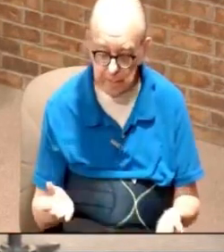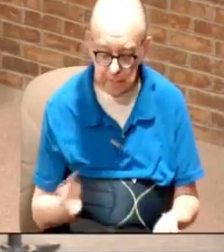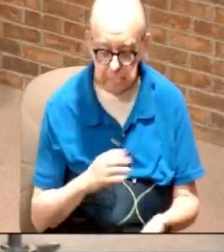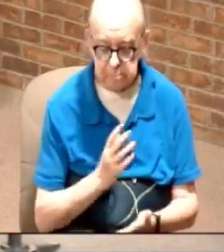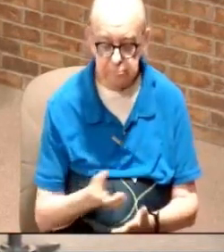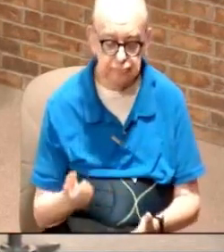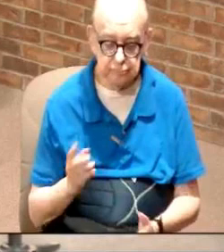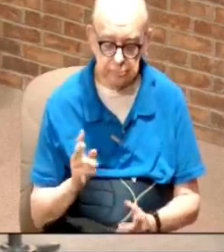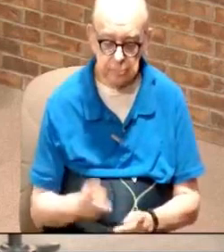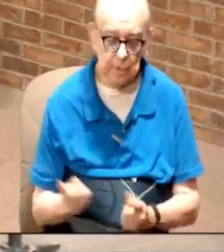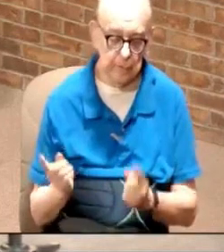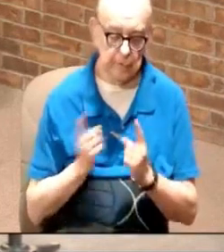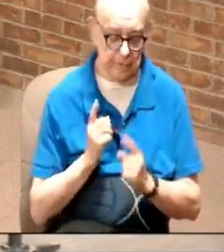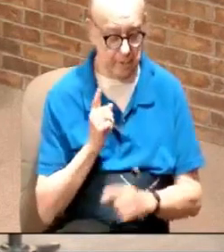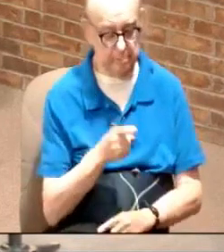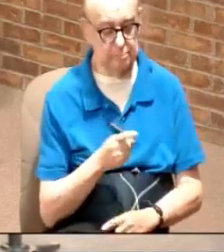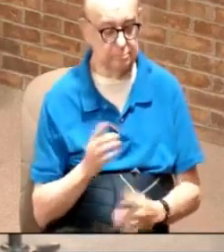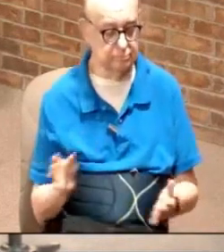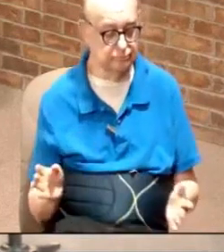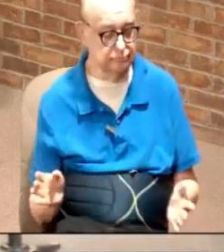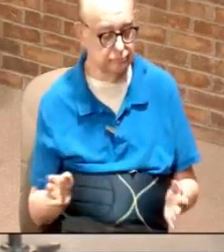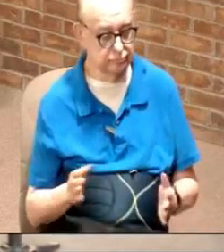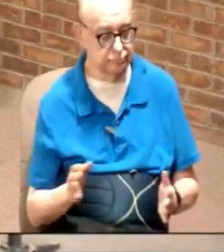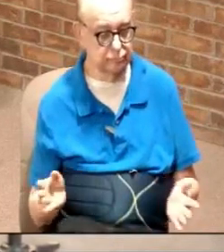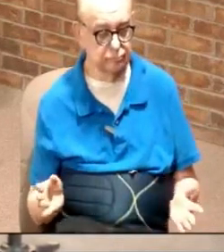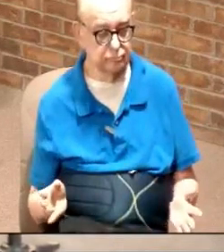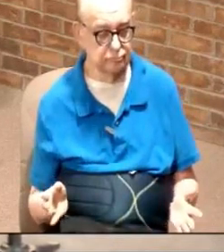could come up to you right now and as much as